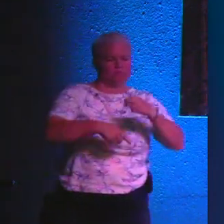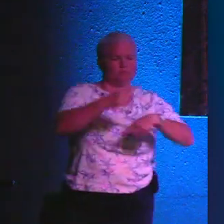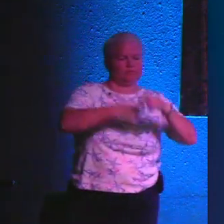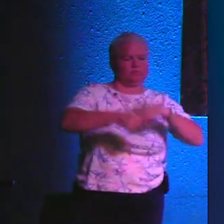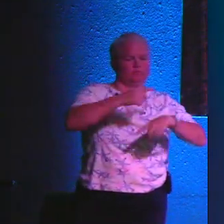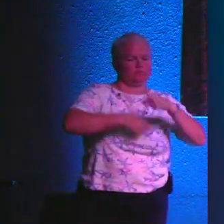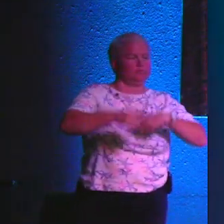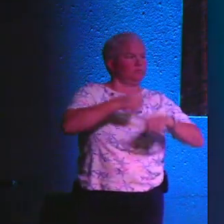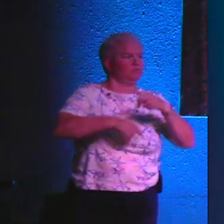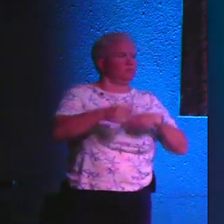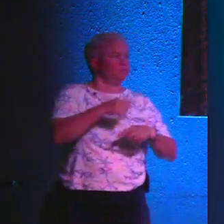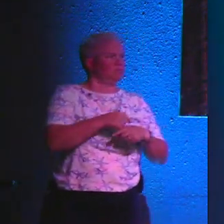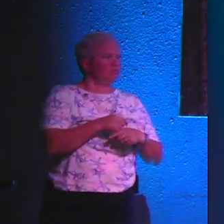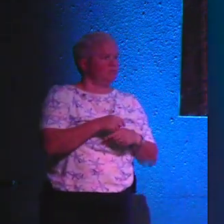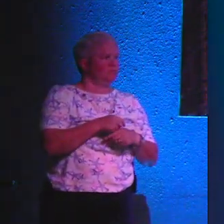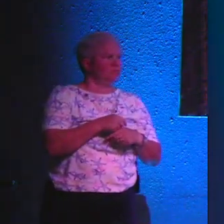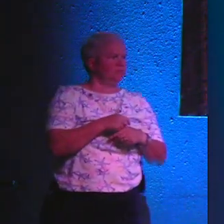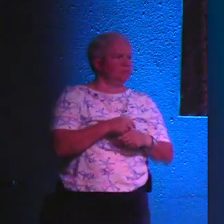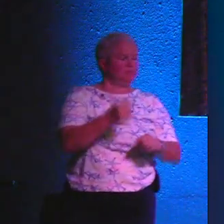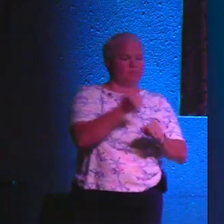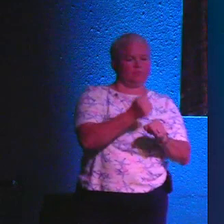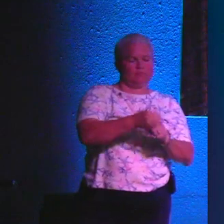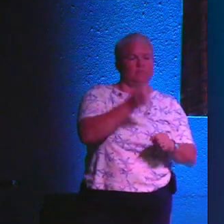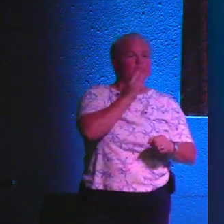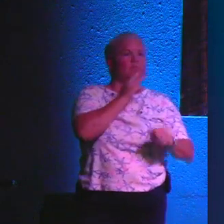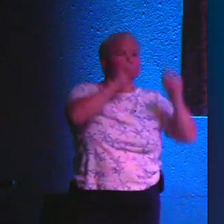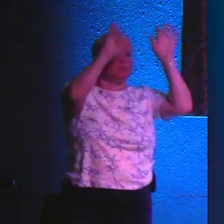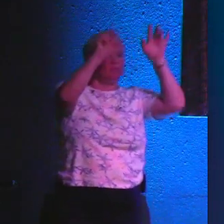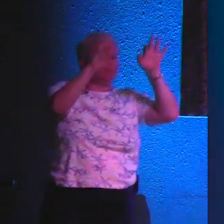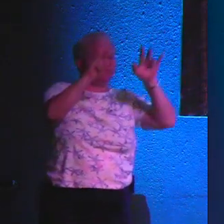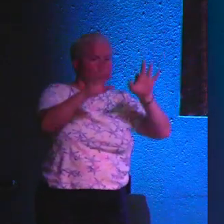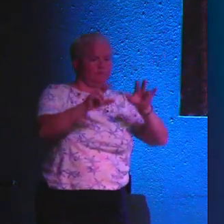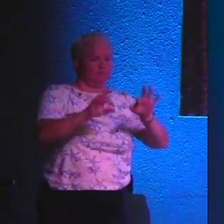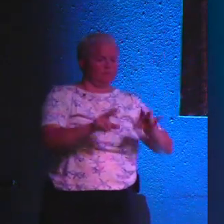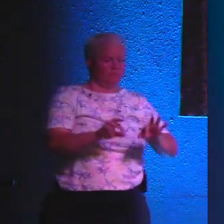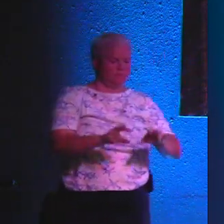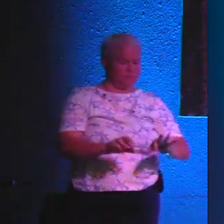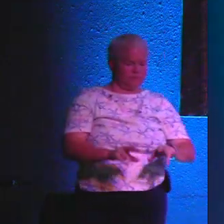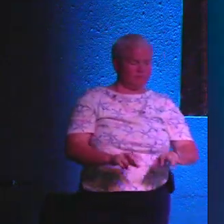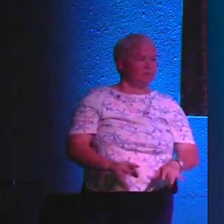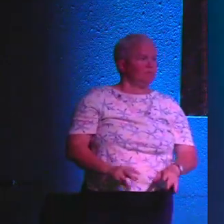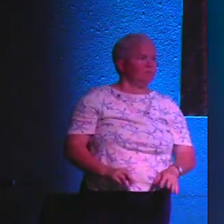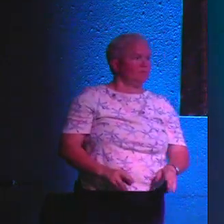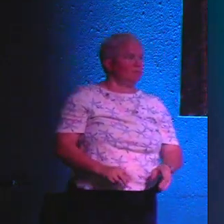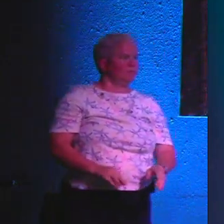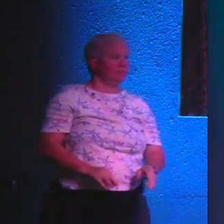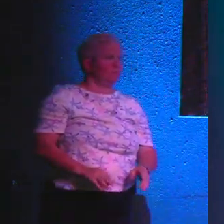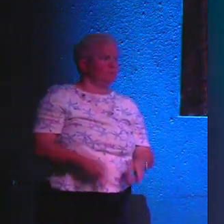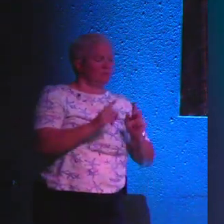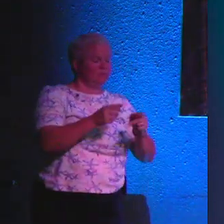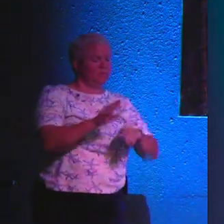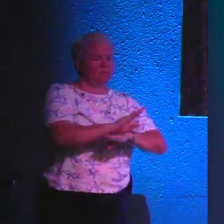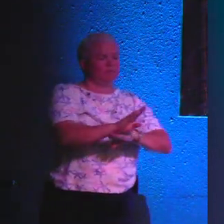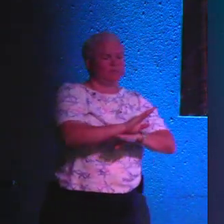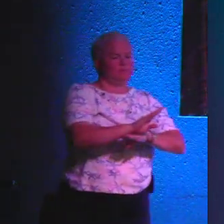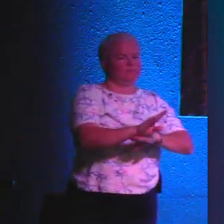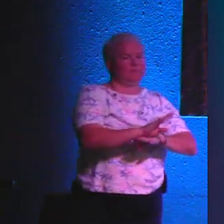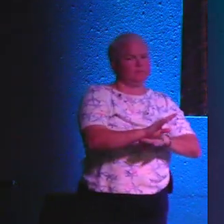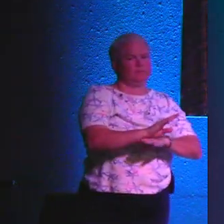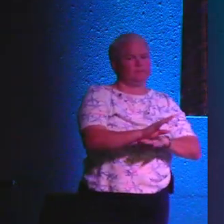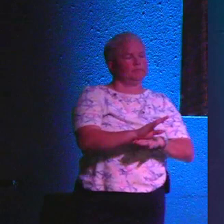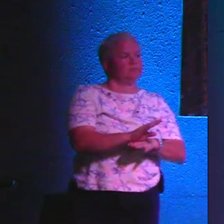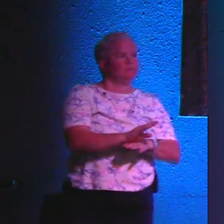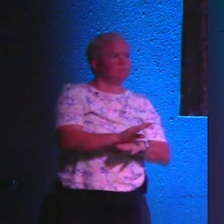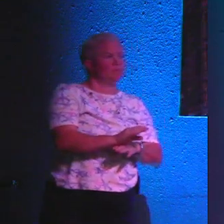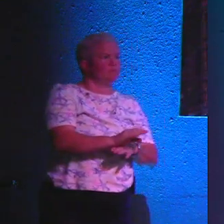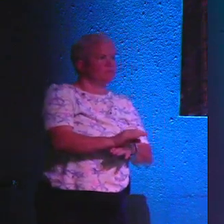gravity intact, making it rain, all of those things, God aren't you totally busy? And He looks down and